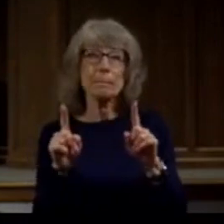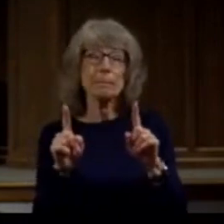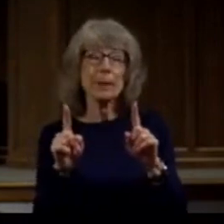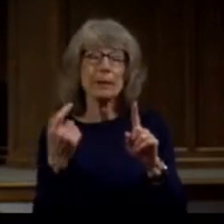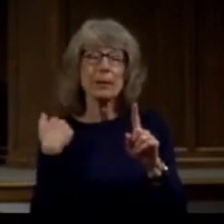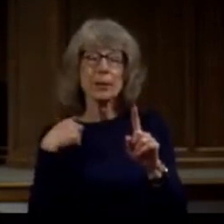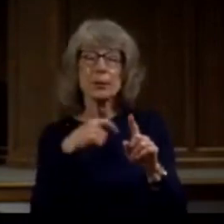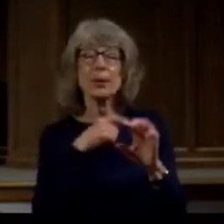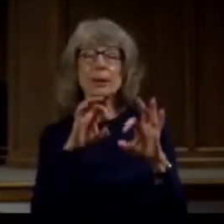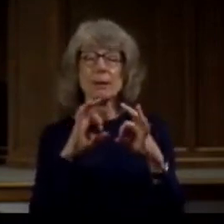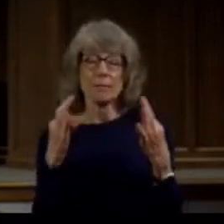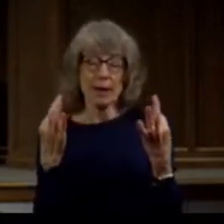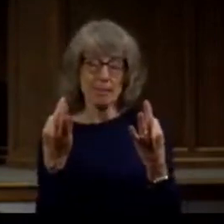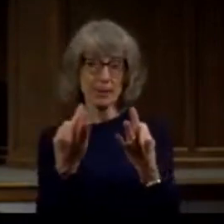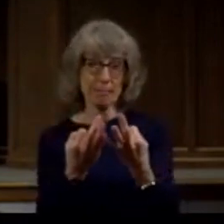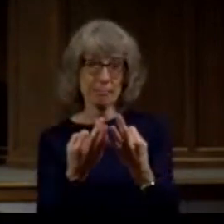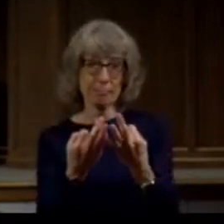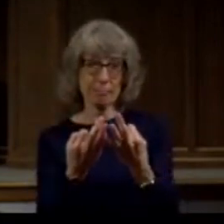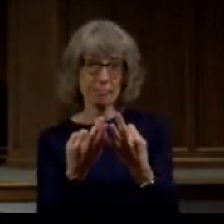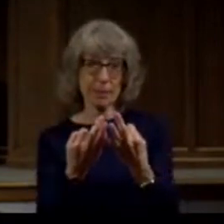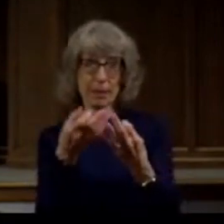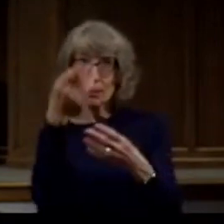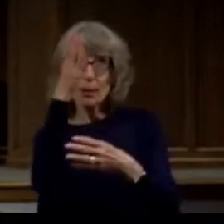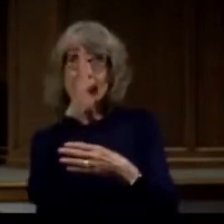and in God's household what are we going to do